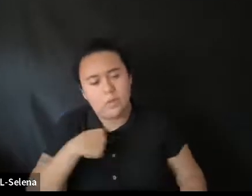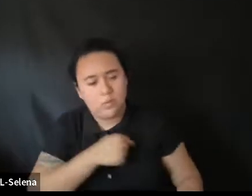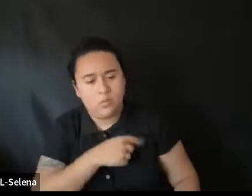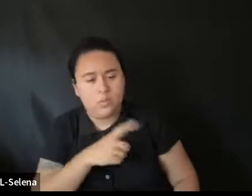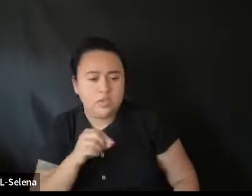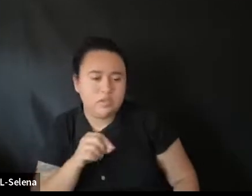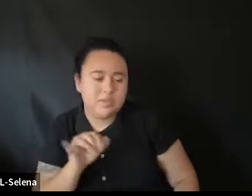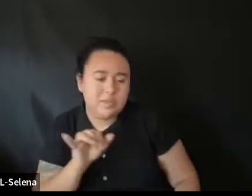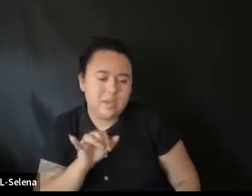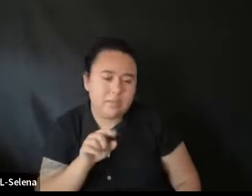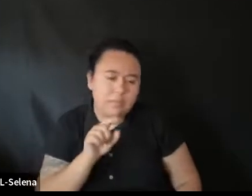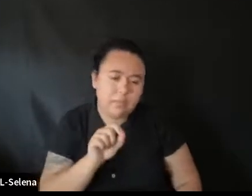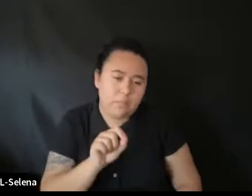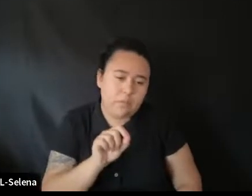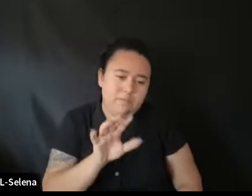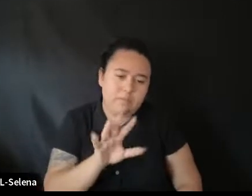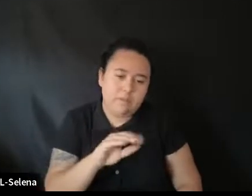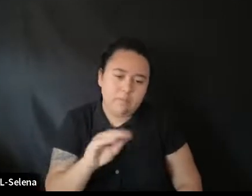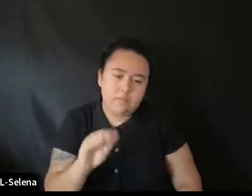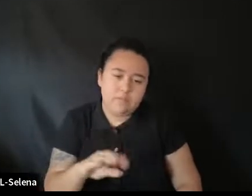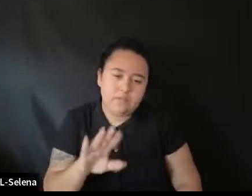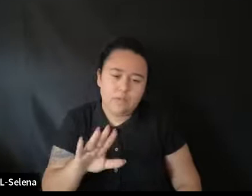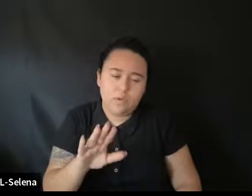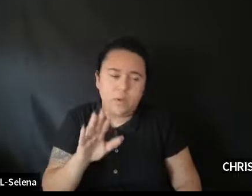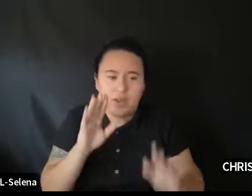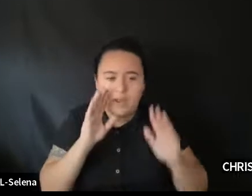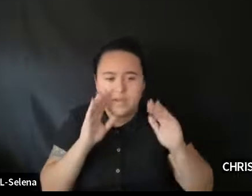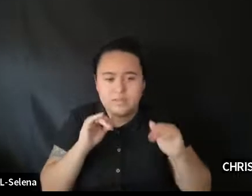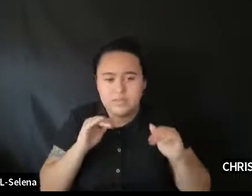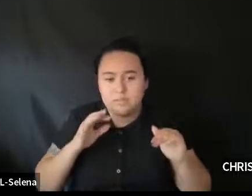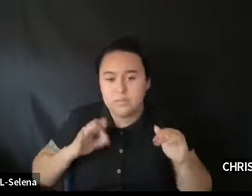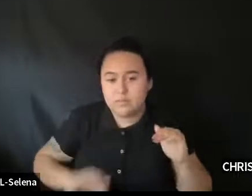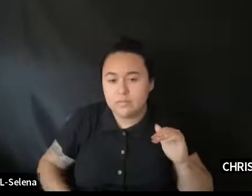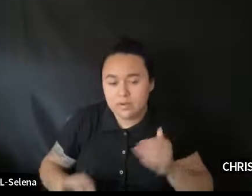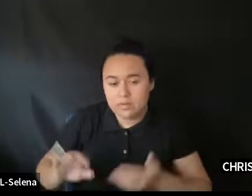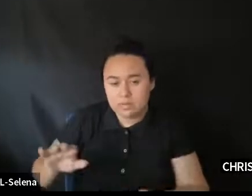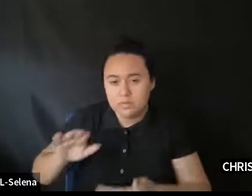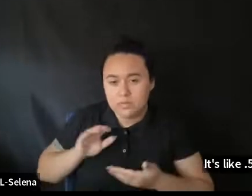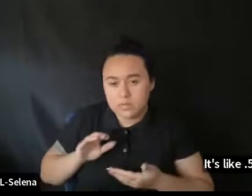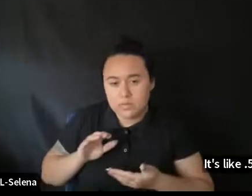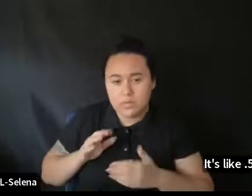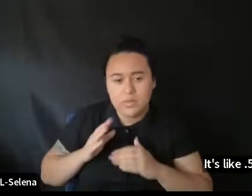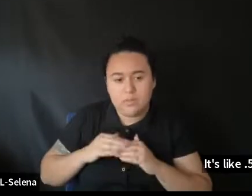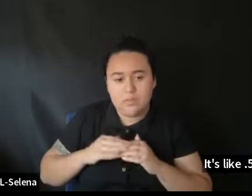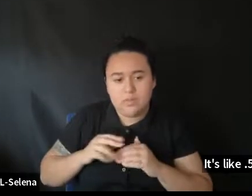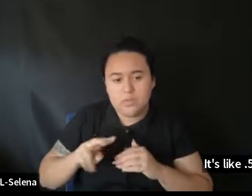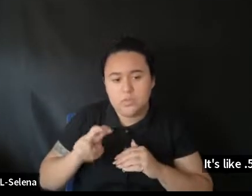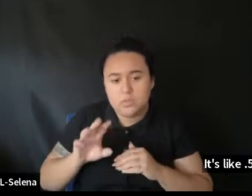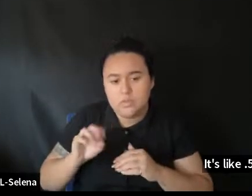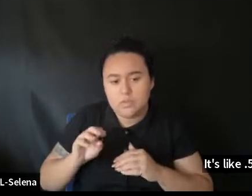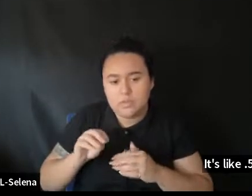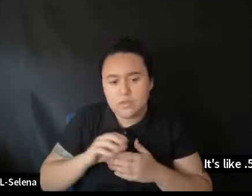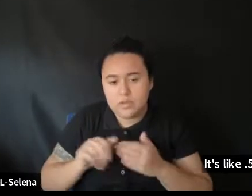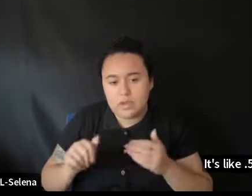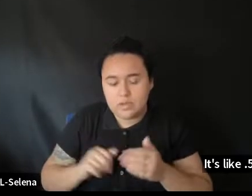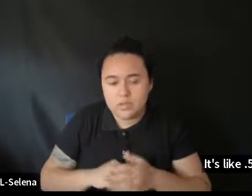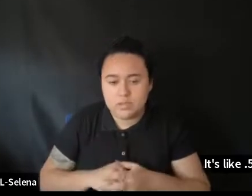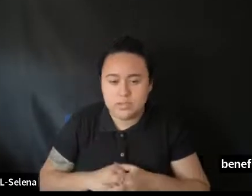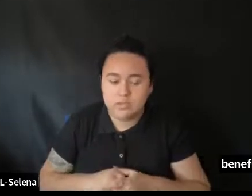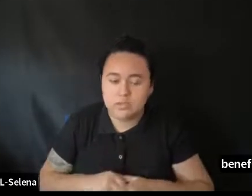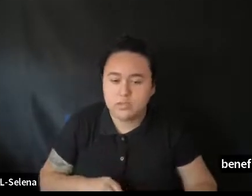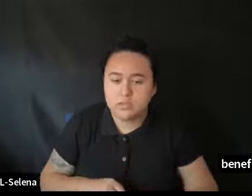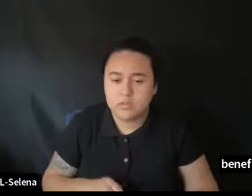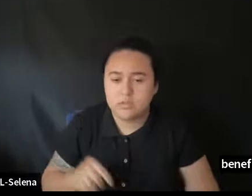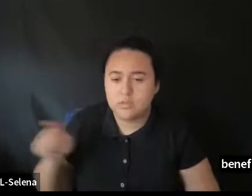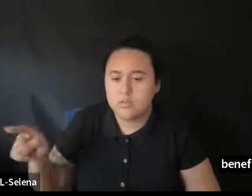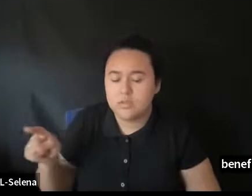point. Five percent. Of your anticipated. Benefit. With a minimum. Of $250. Okay. Okay. So. For